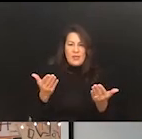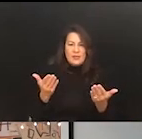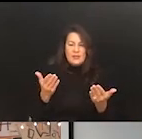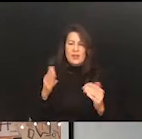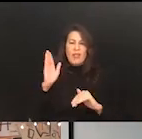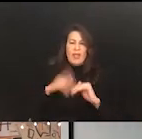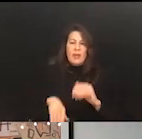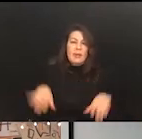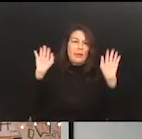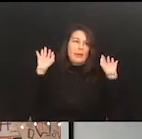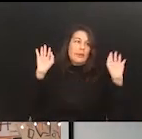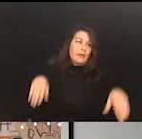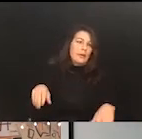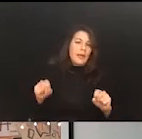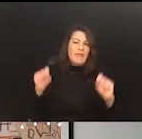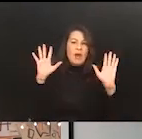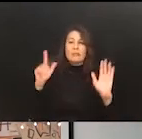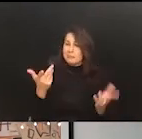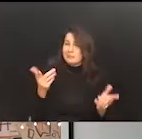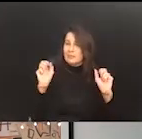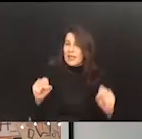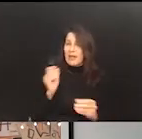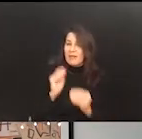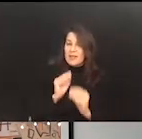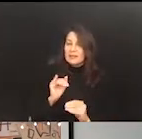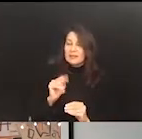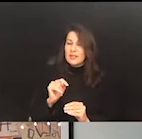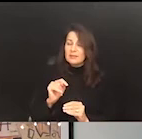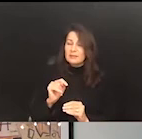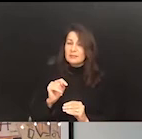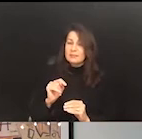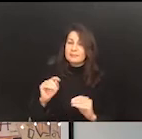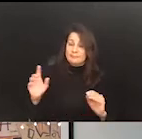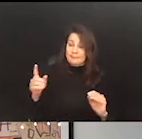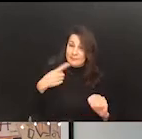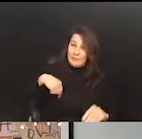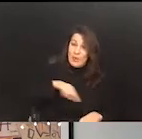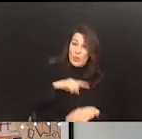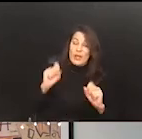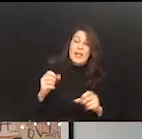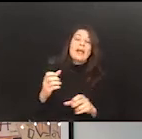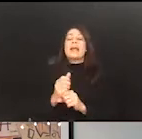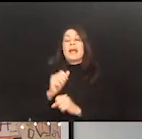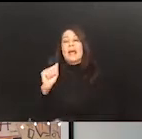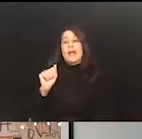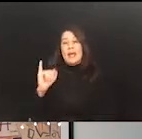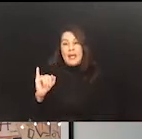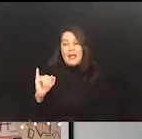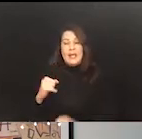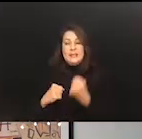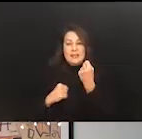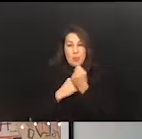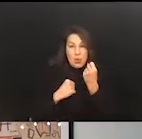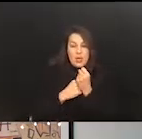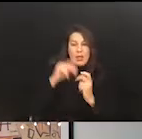our hands? And I think it is quite fixable. Um, so together we can get the benefits of AI while supporting the people with